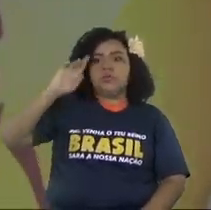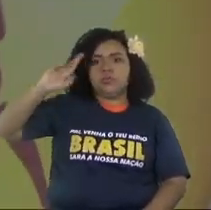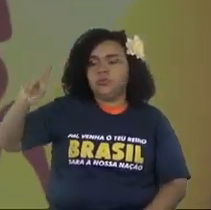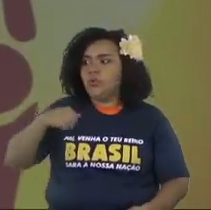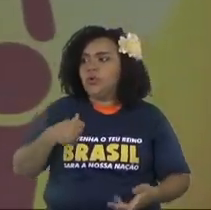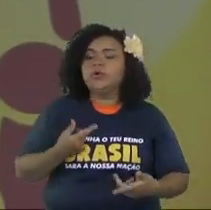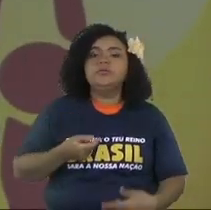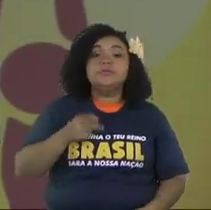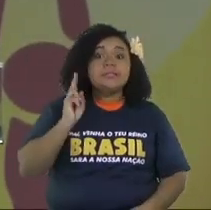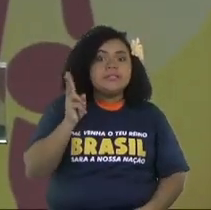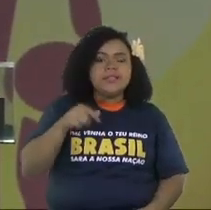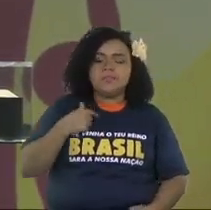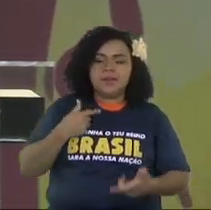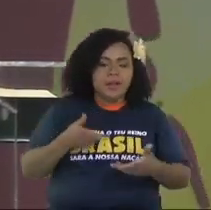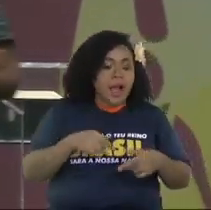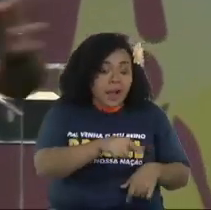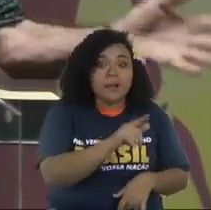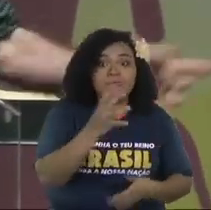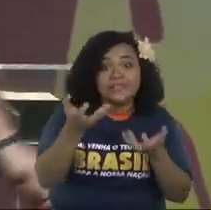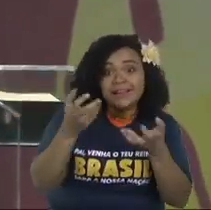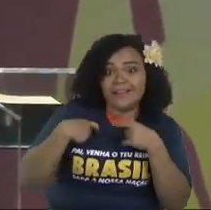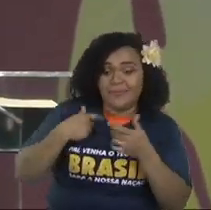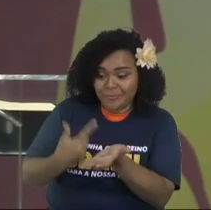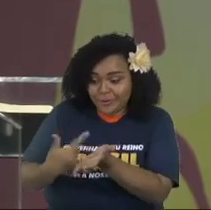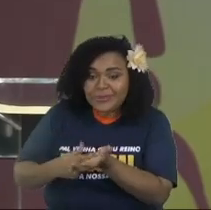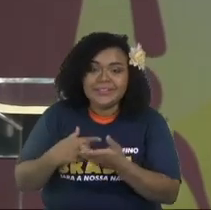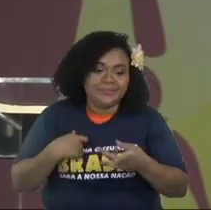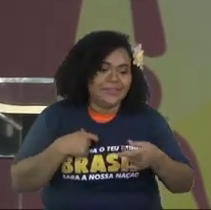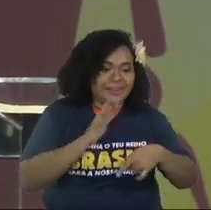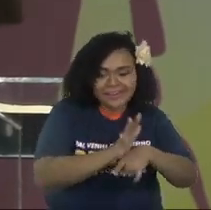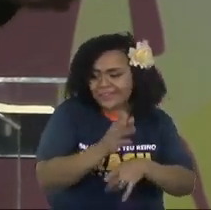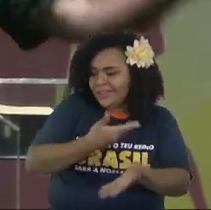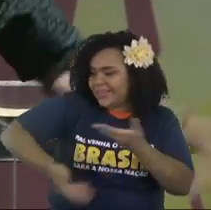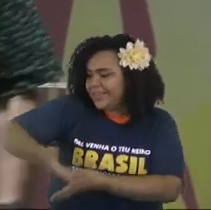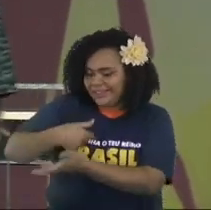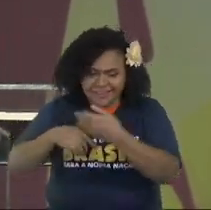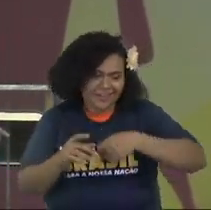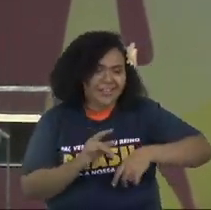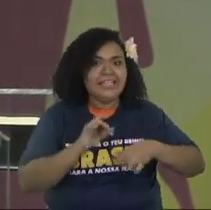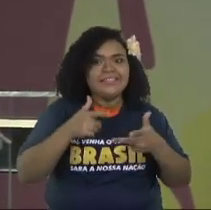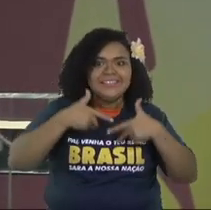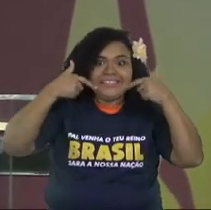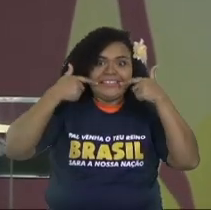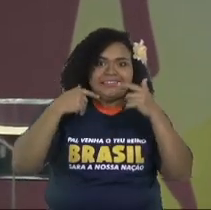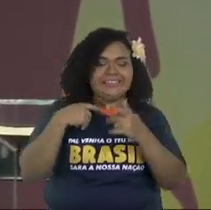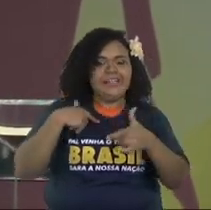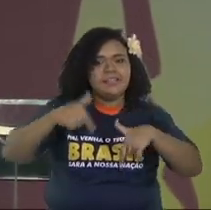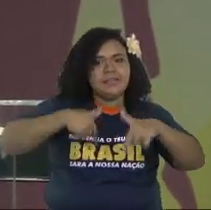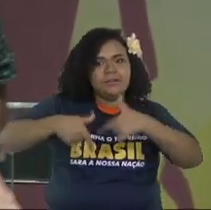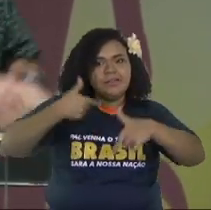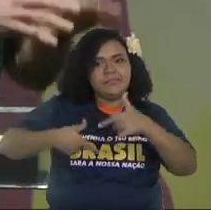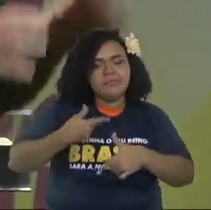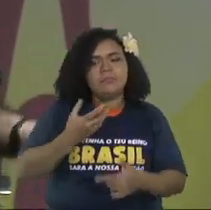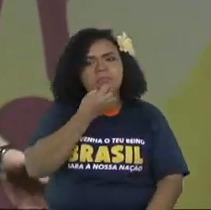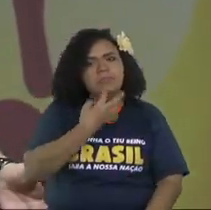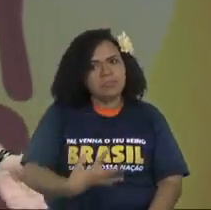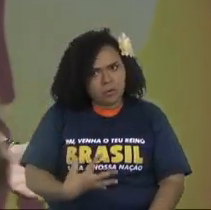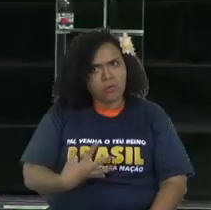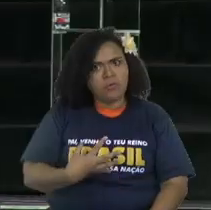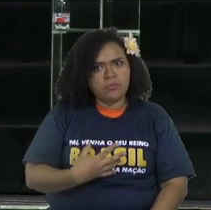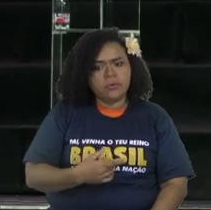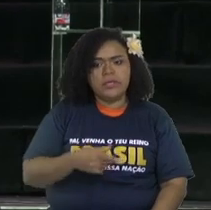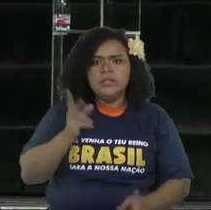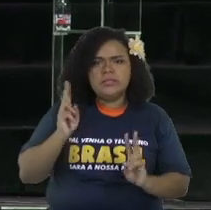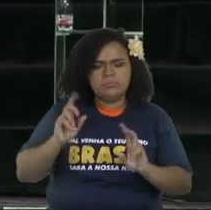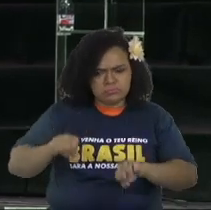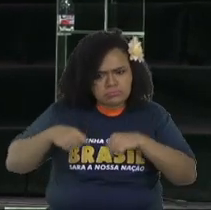culture honors. In the very beginning they were there and working and going around and greet